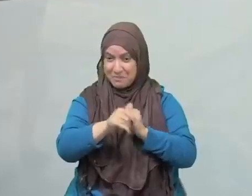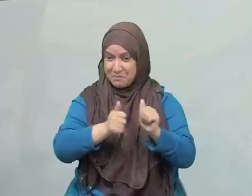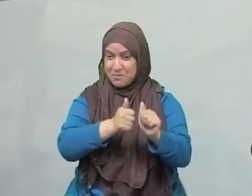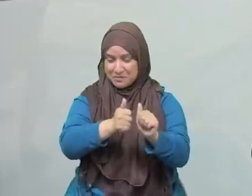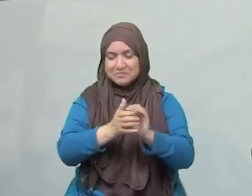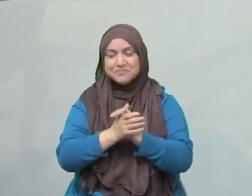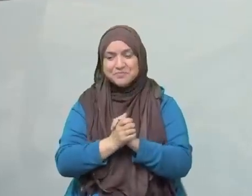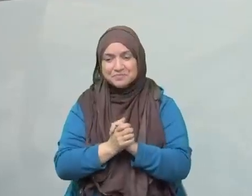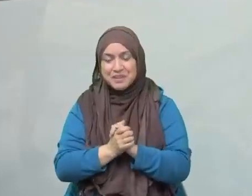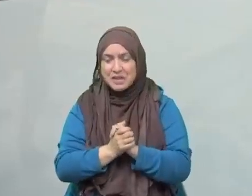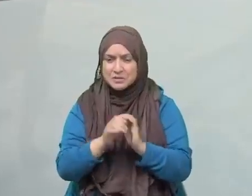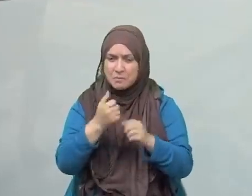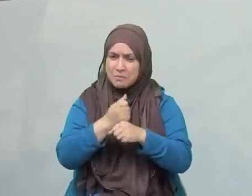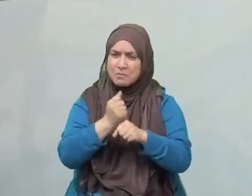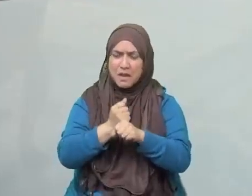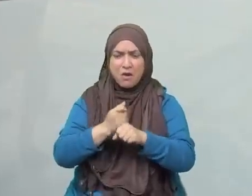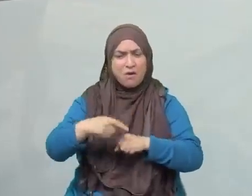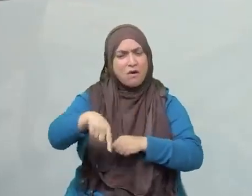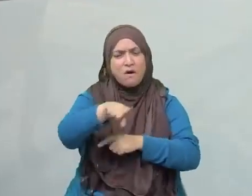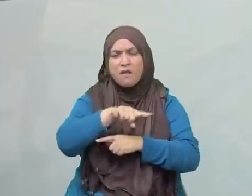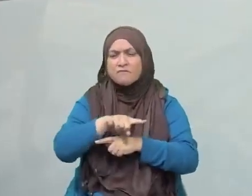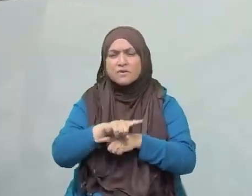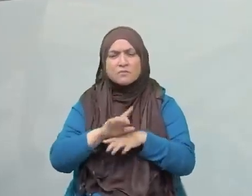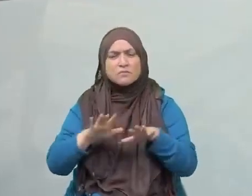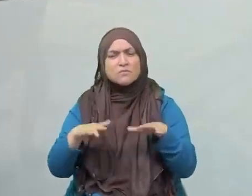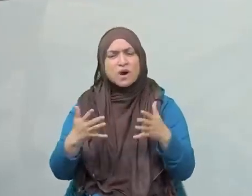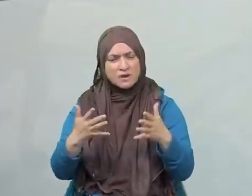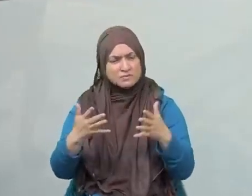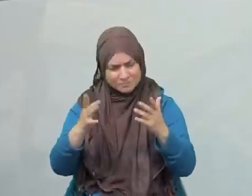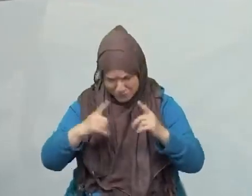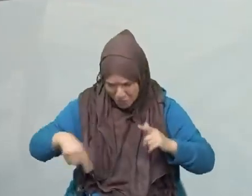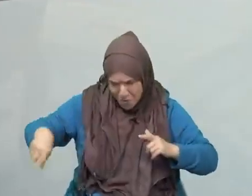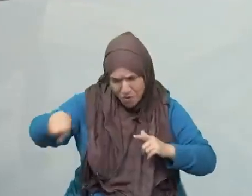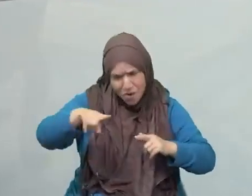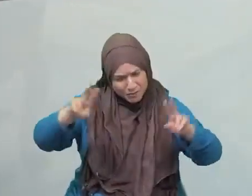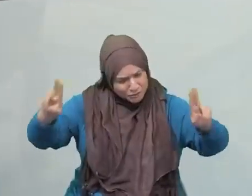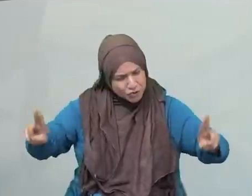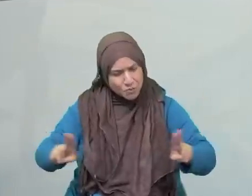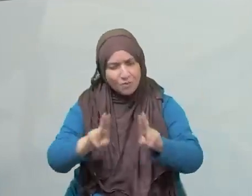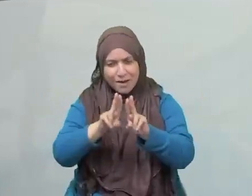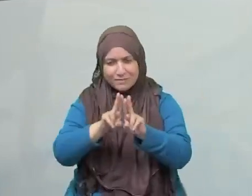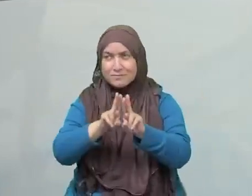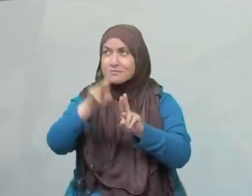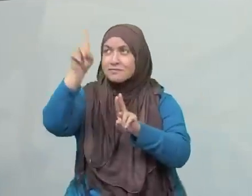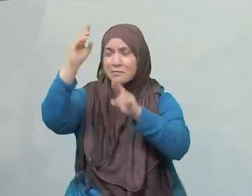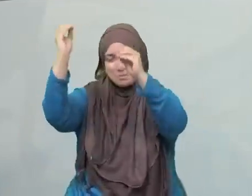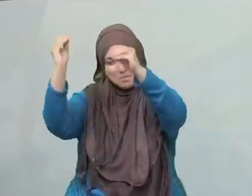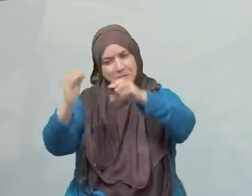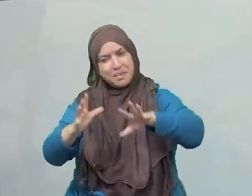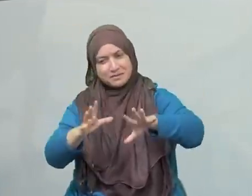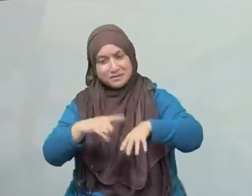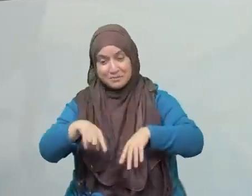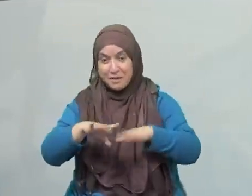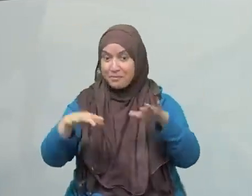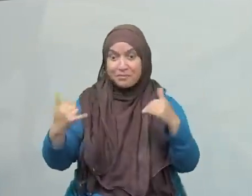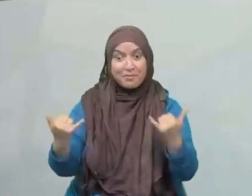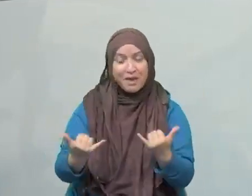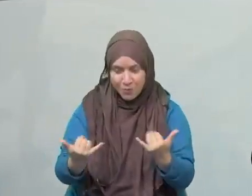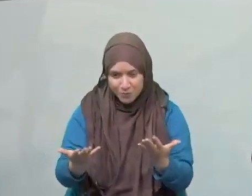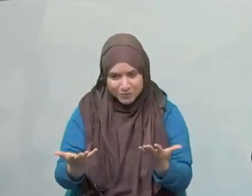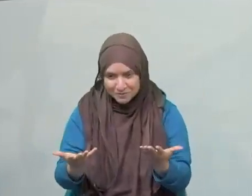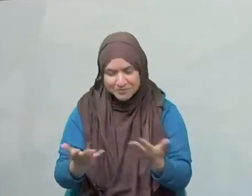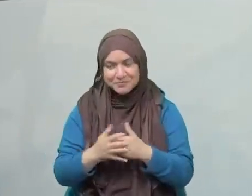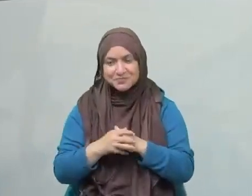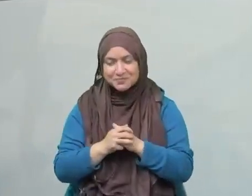Dear brothers and sisters, as we have entered now into the month of Ramadan, every moment in Ramadan is an